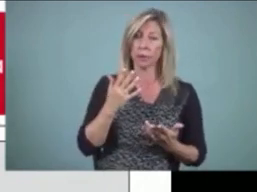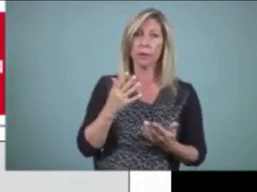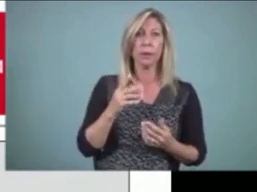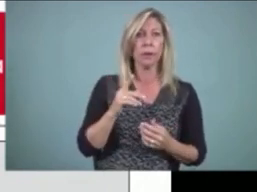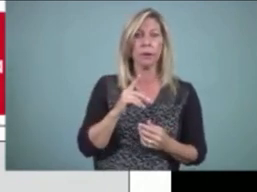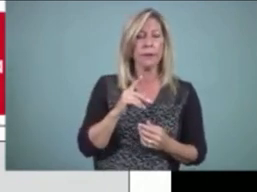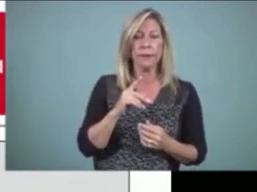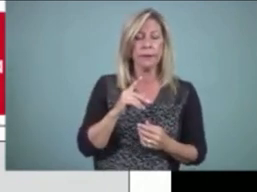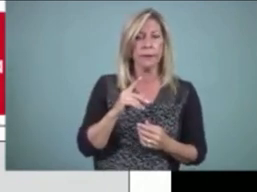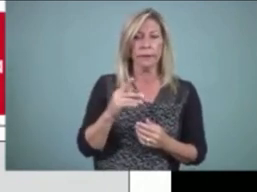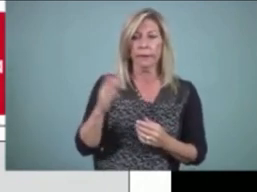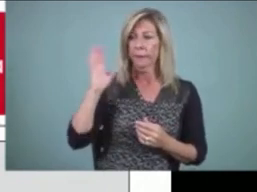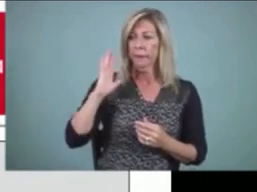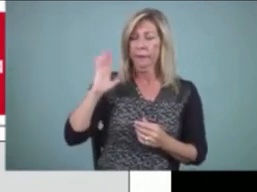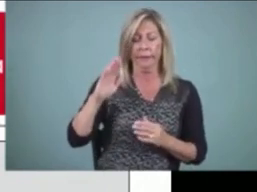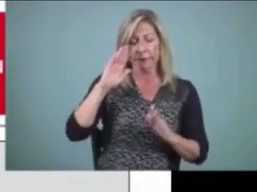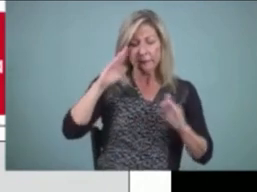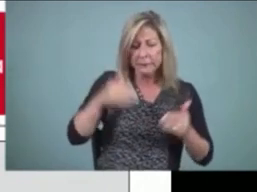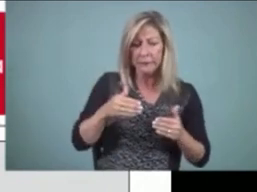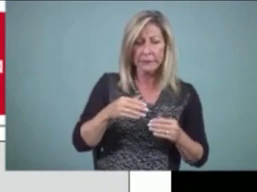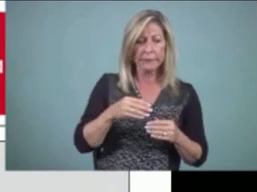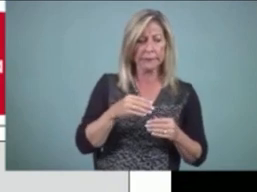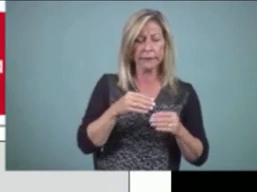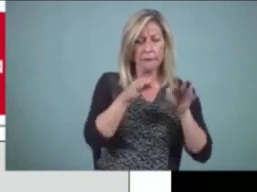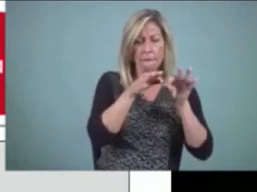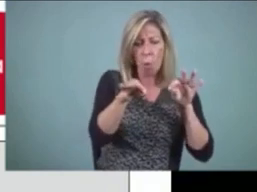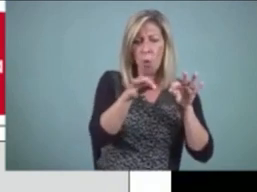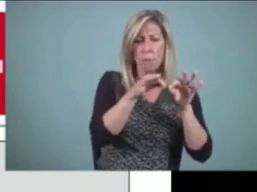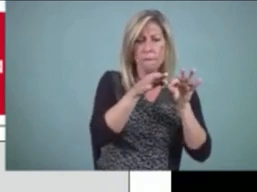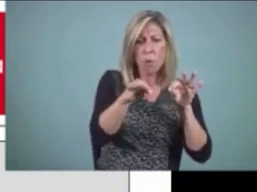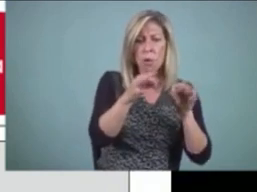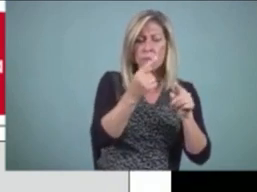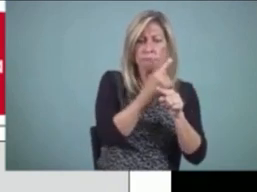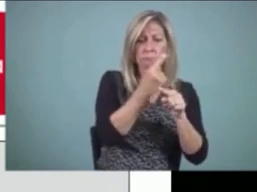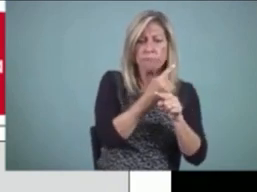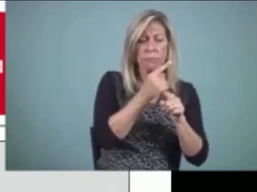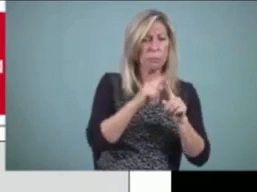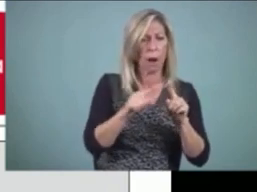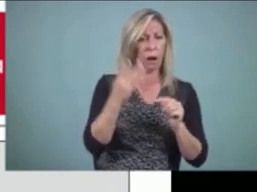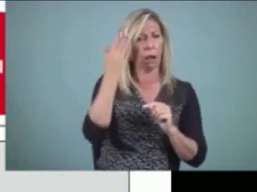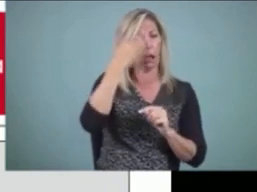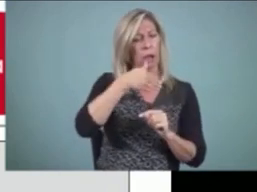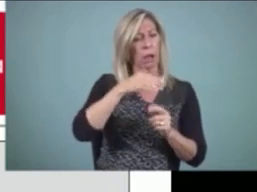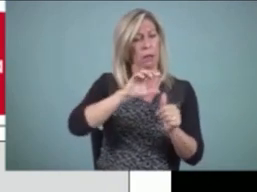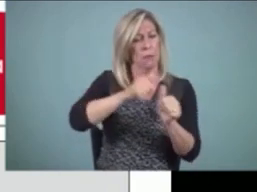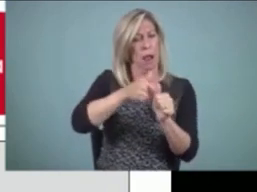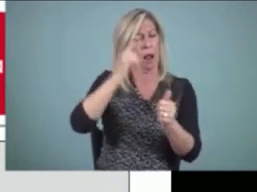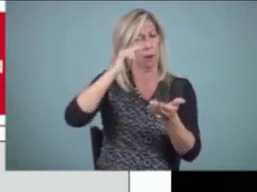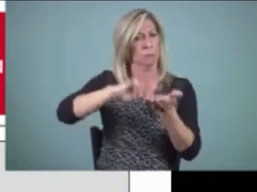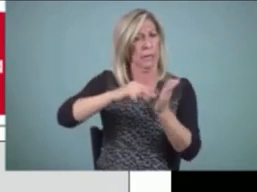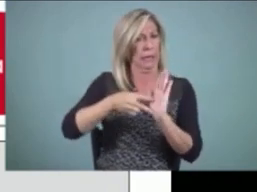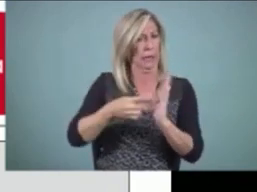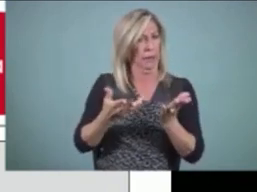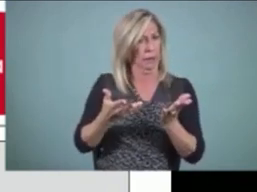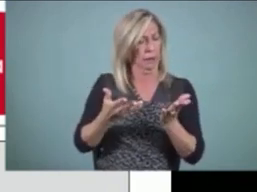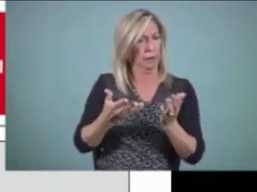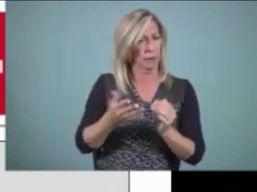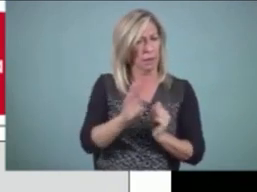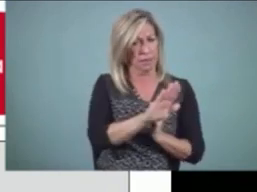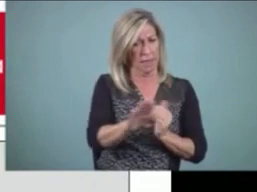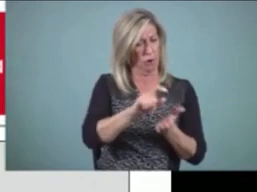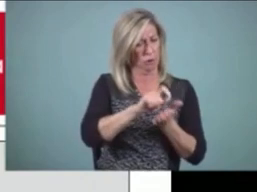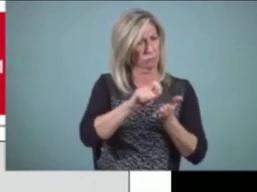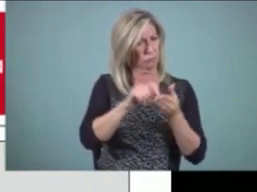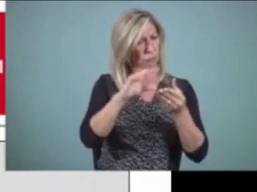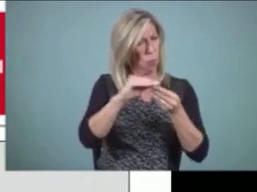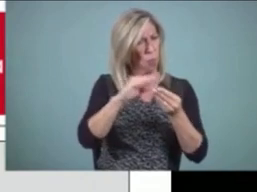form that we often missed out the meaning of what students were writing about. And so this is a student's first draft. This is a